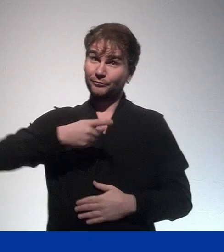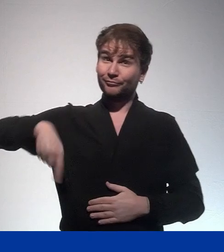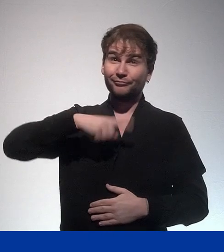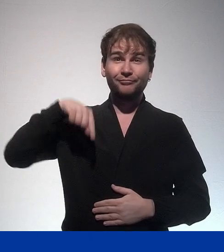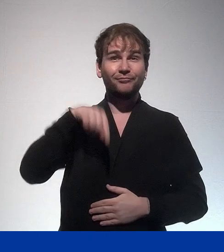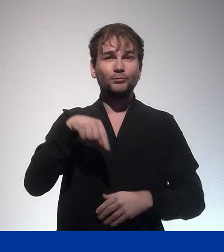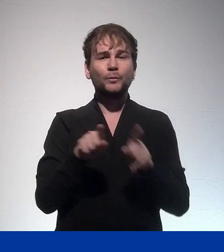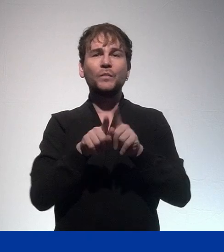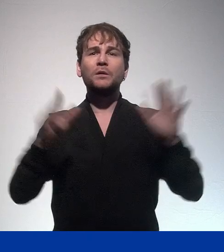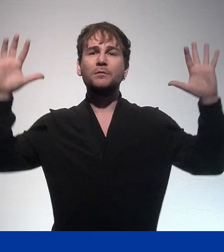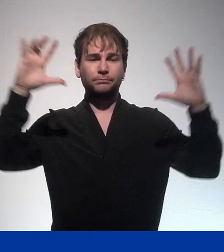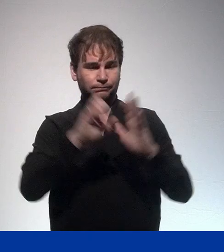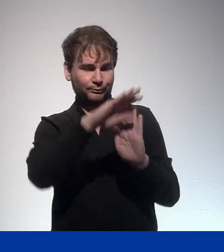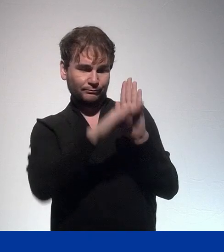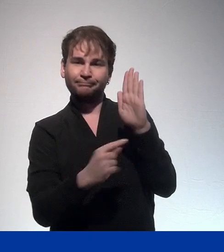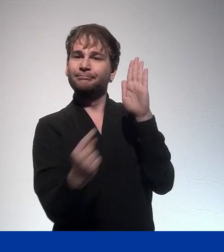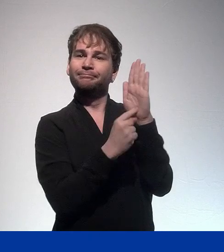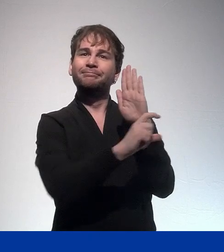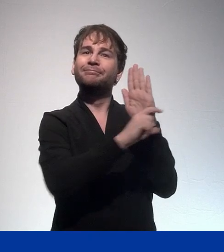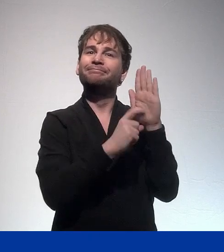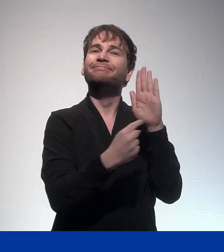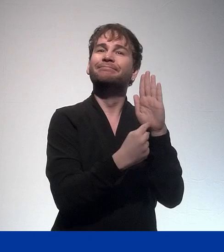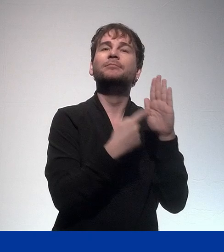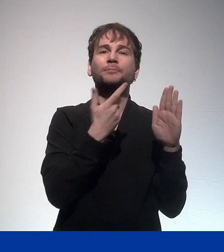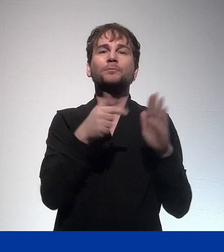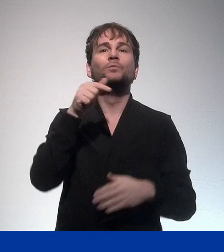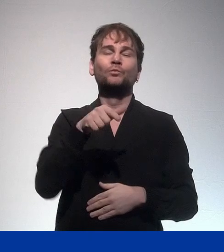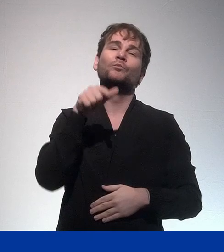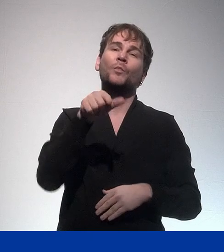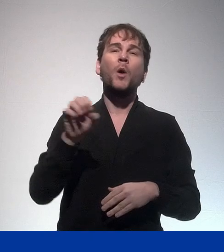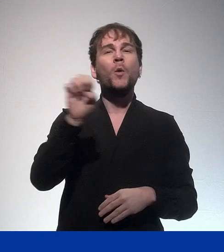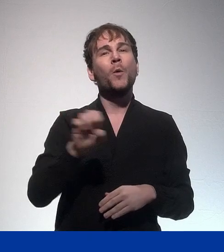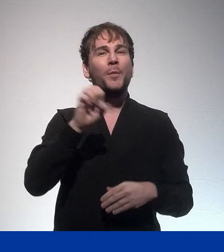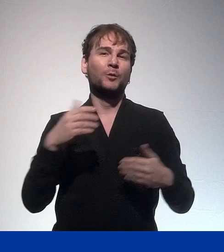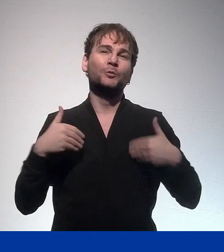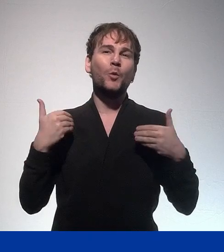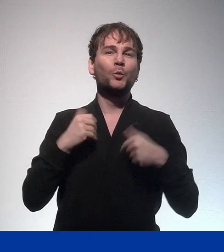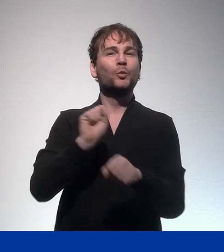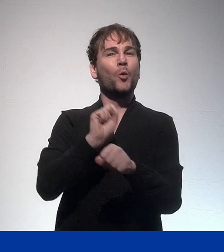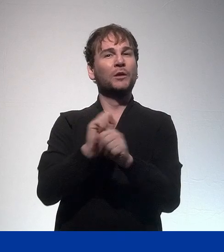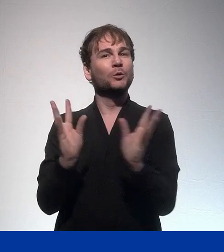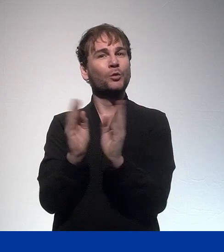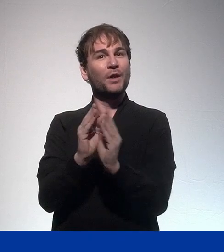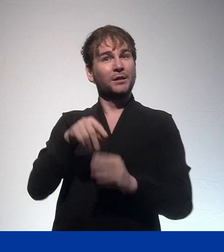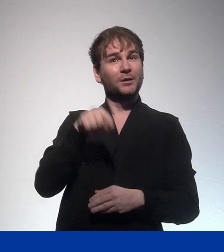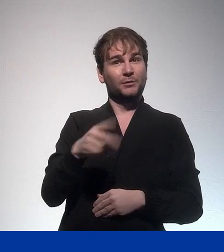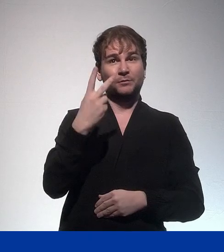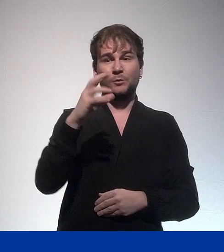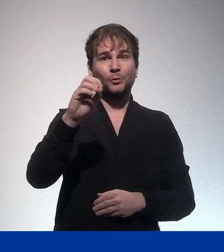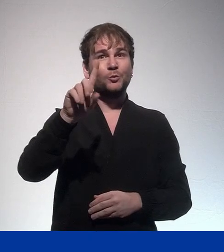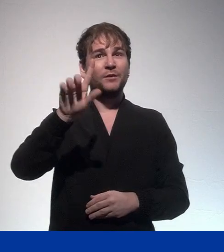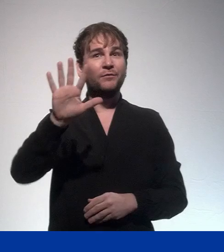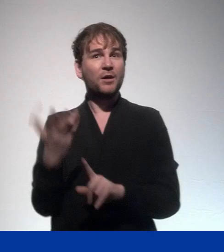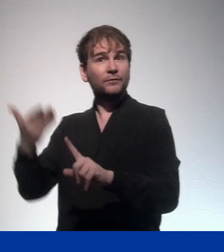chairmanships. And the final declaration of the second European youth work convention in 2015 already